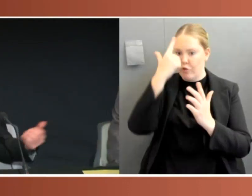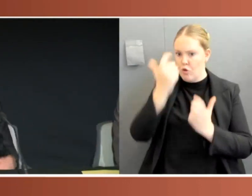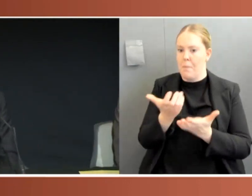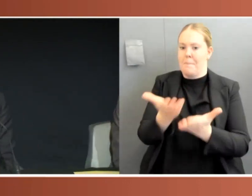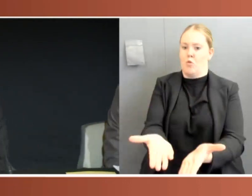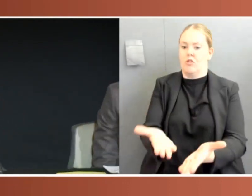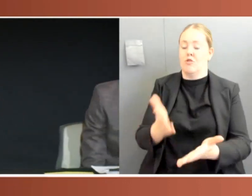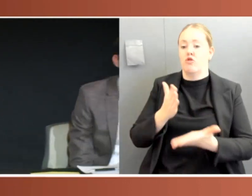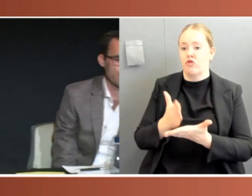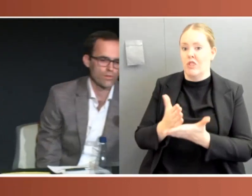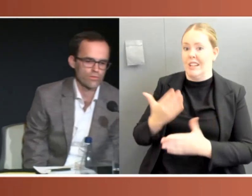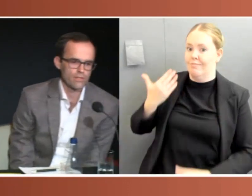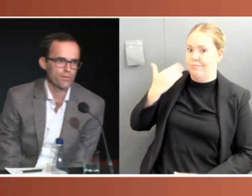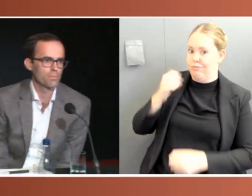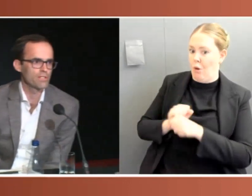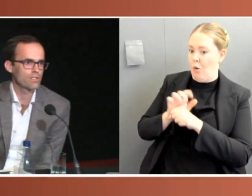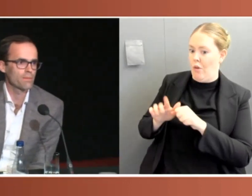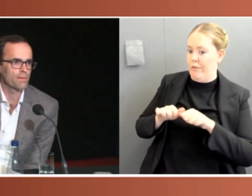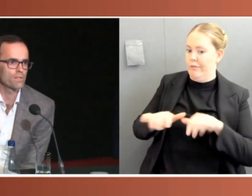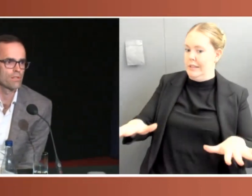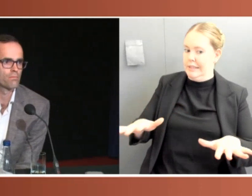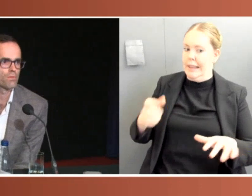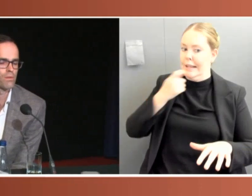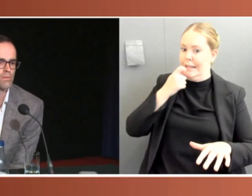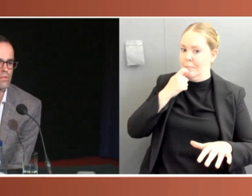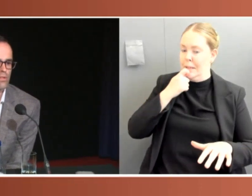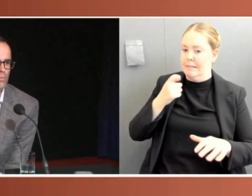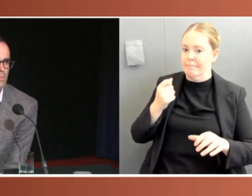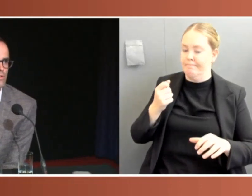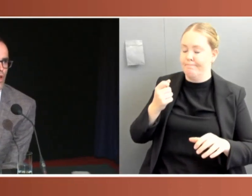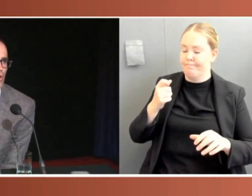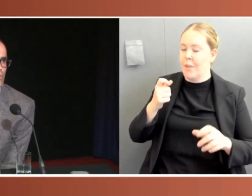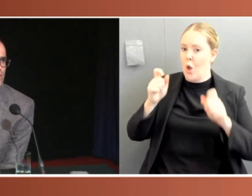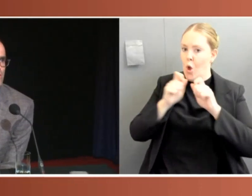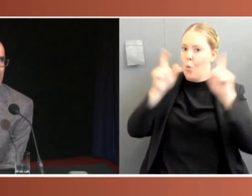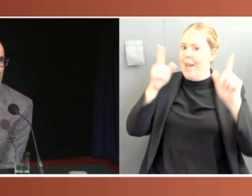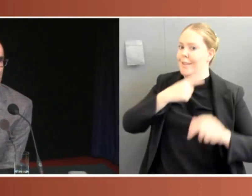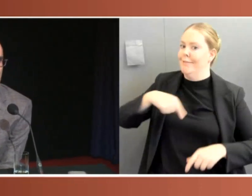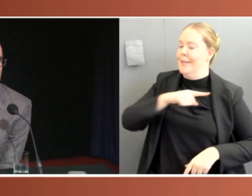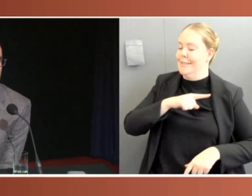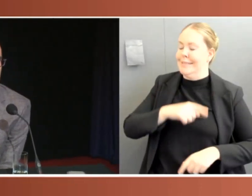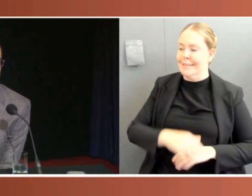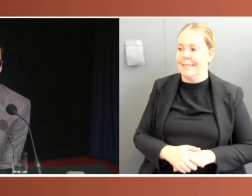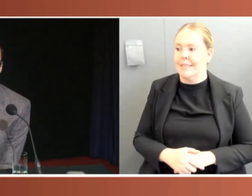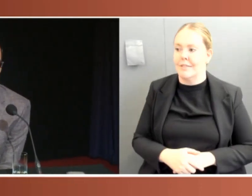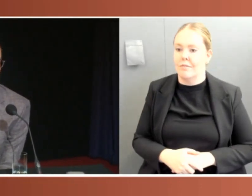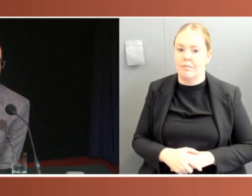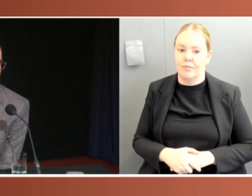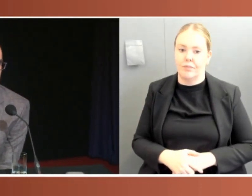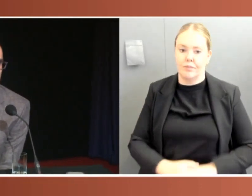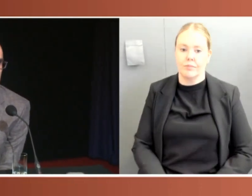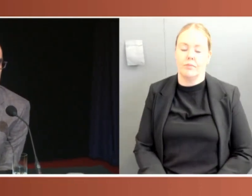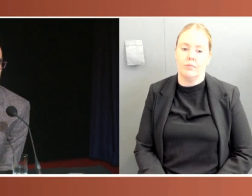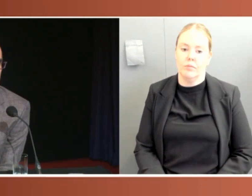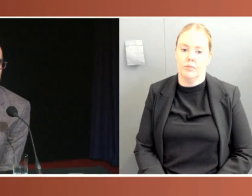Yeah, I would agree. I think the Governor-General's in a difficult position sometimes to tell the Prime Minister no in these cases. think ever since, well, the Whitlam